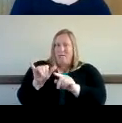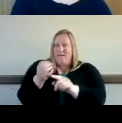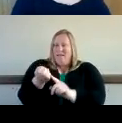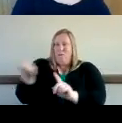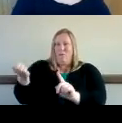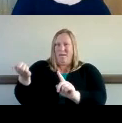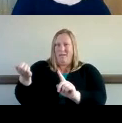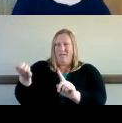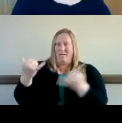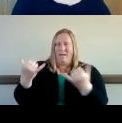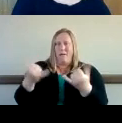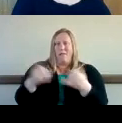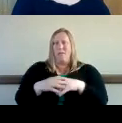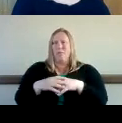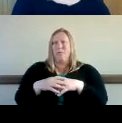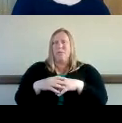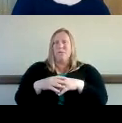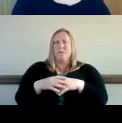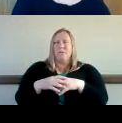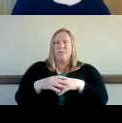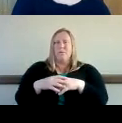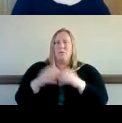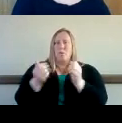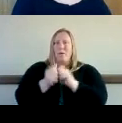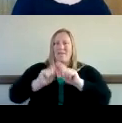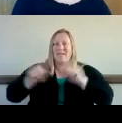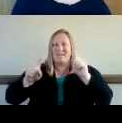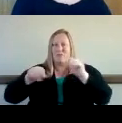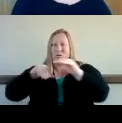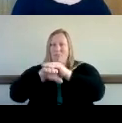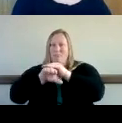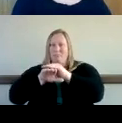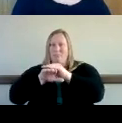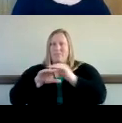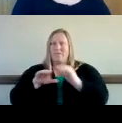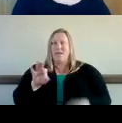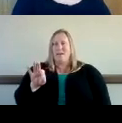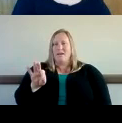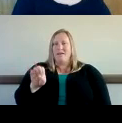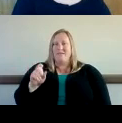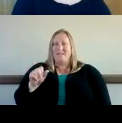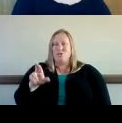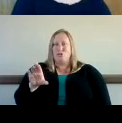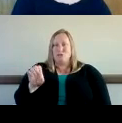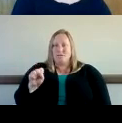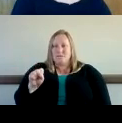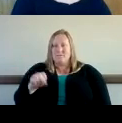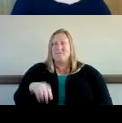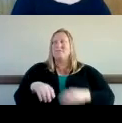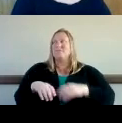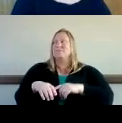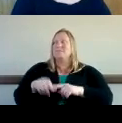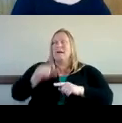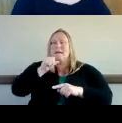um with different accessibility features instead of um using